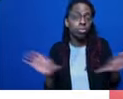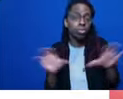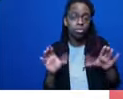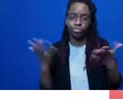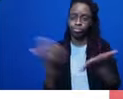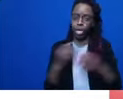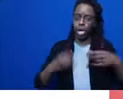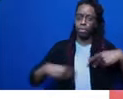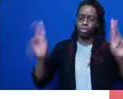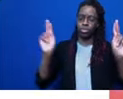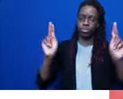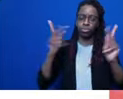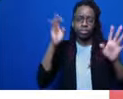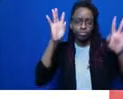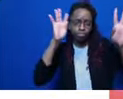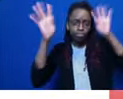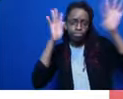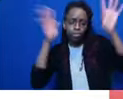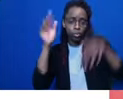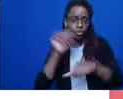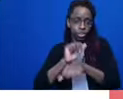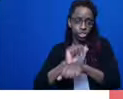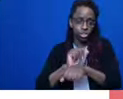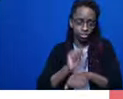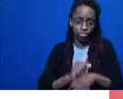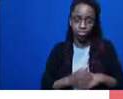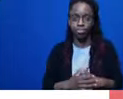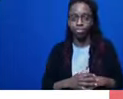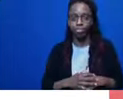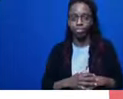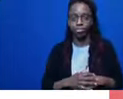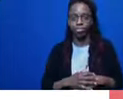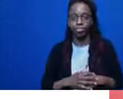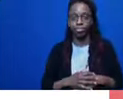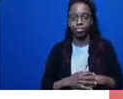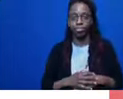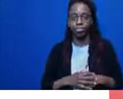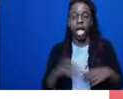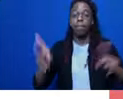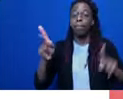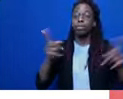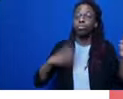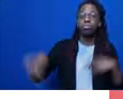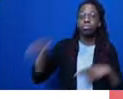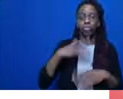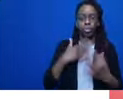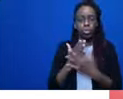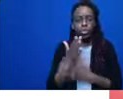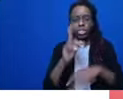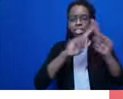An opportunity for people who've gone through a very difficult series of